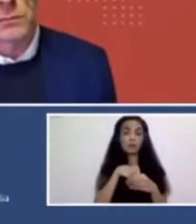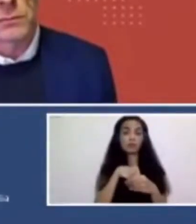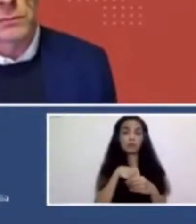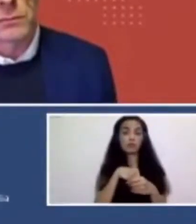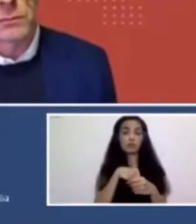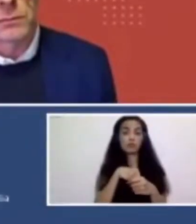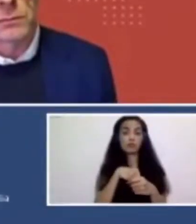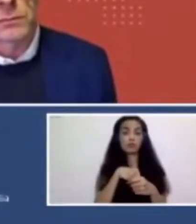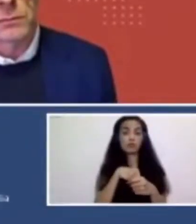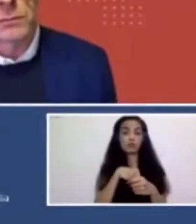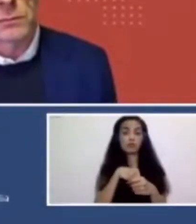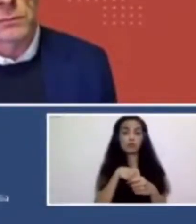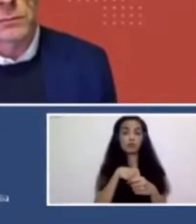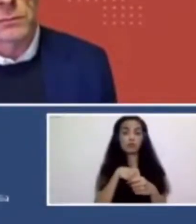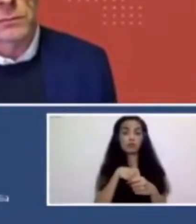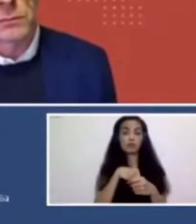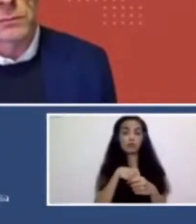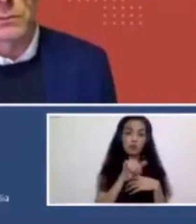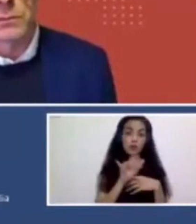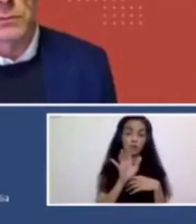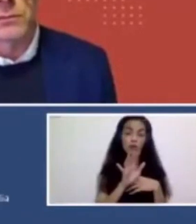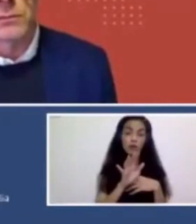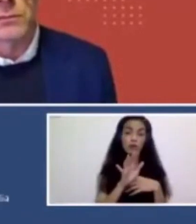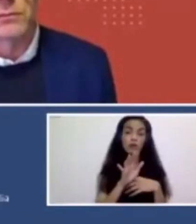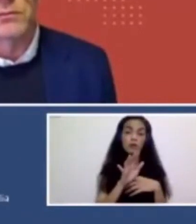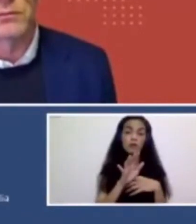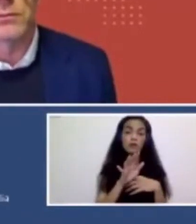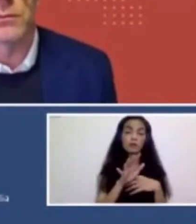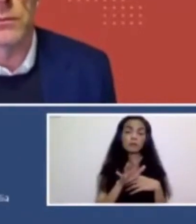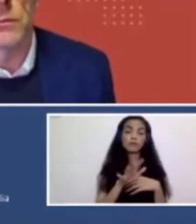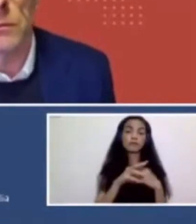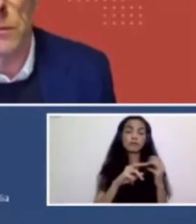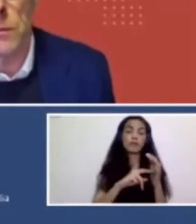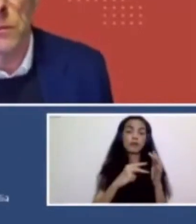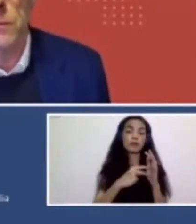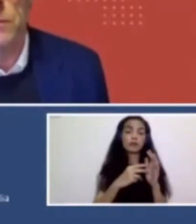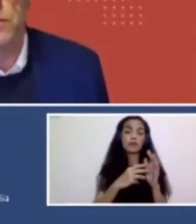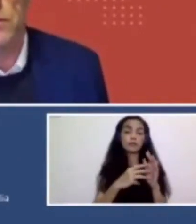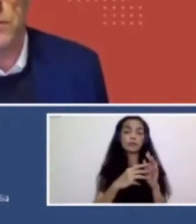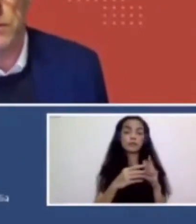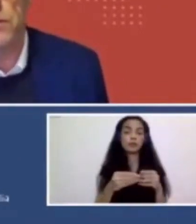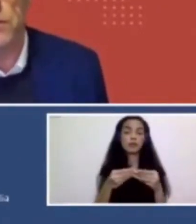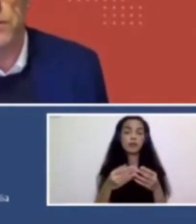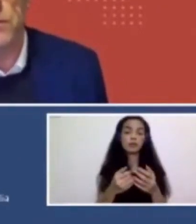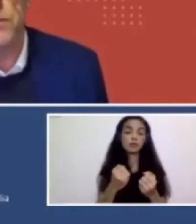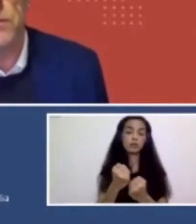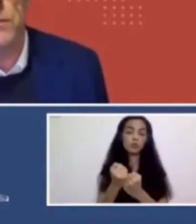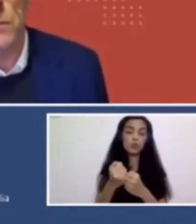of the, the, the project is being also provided with, um, facilities and supports?